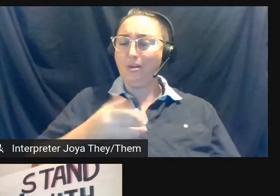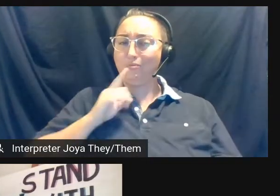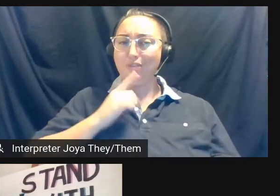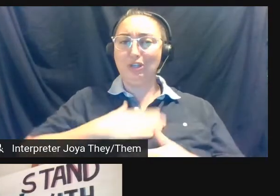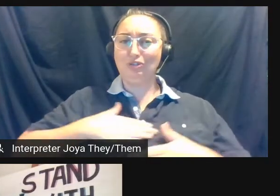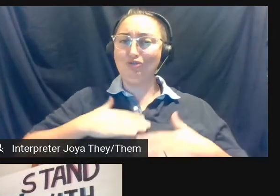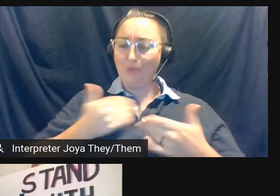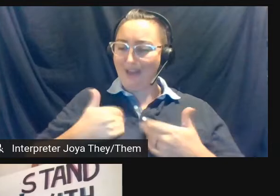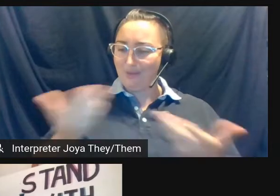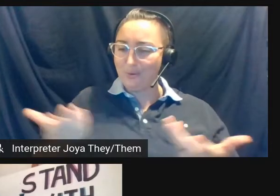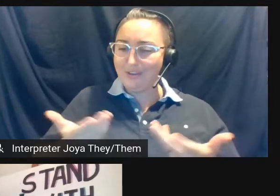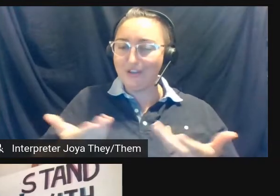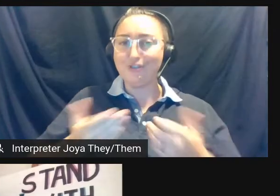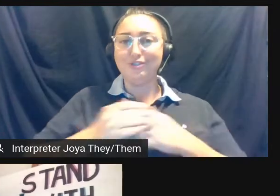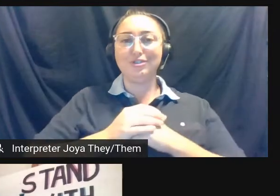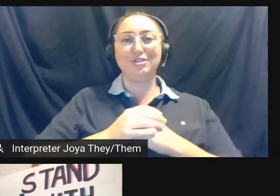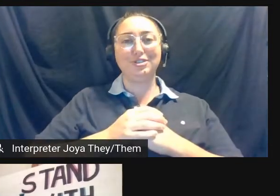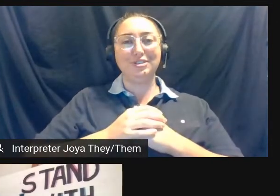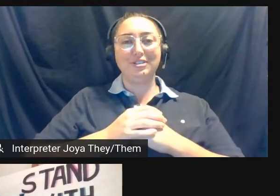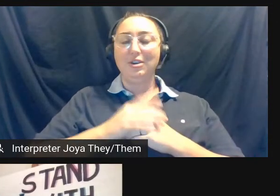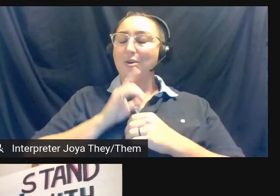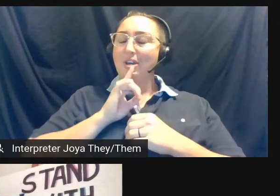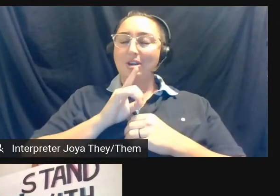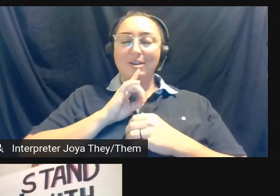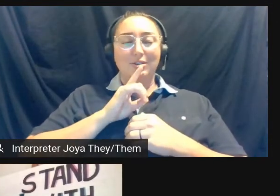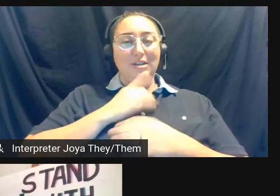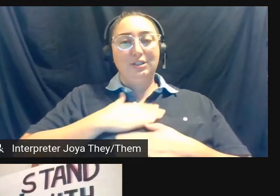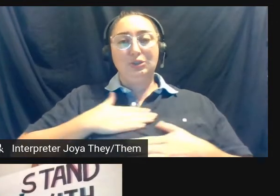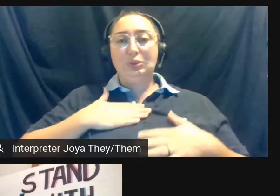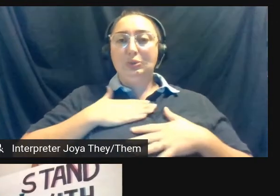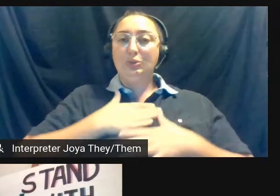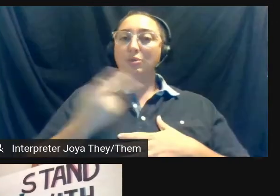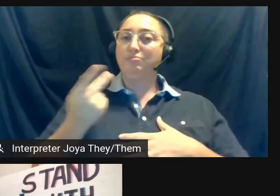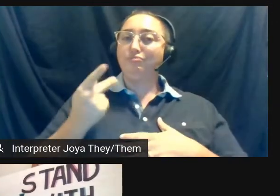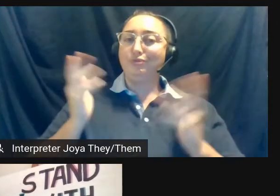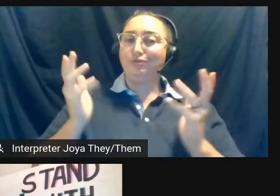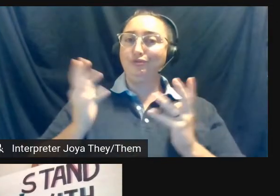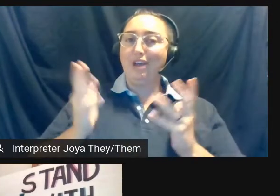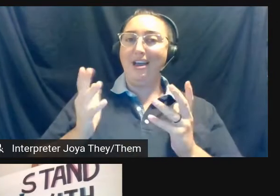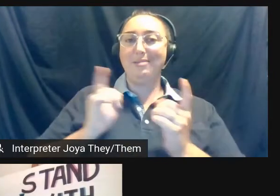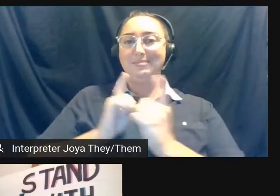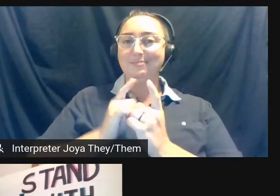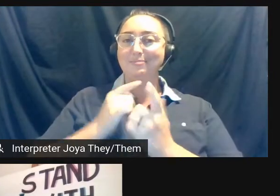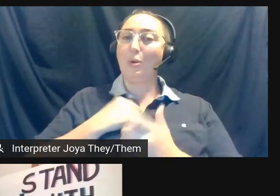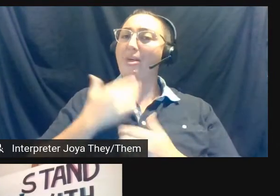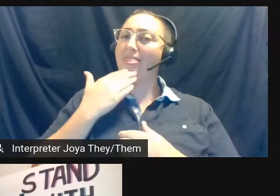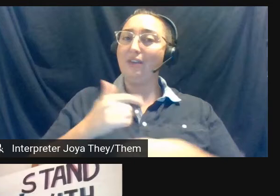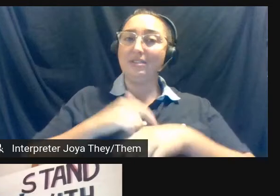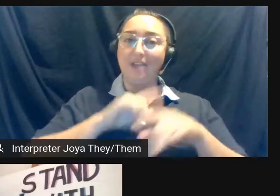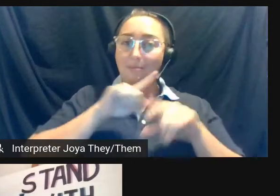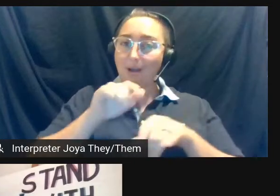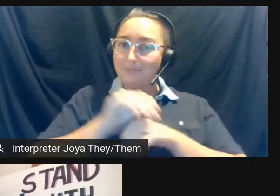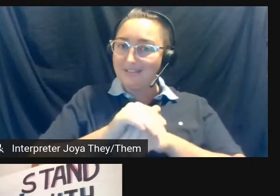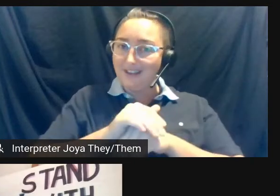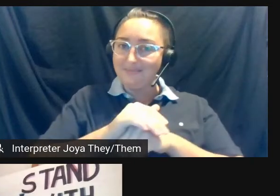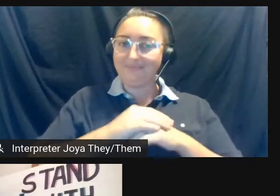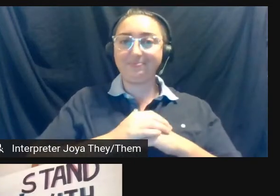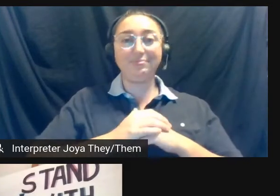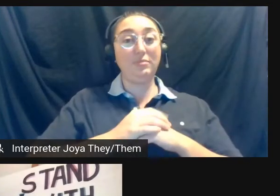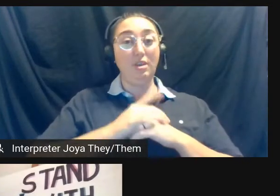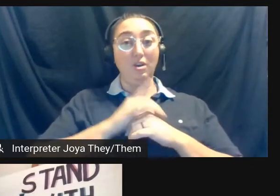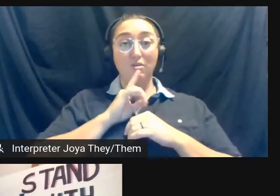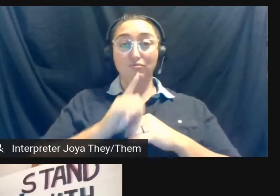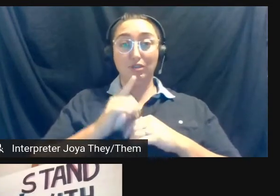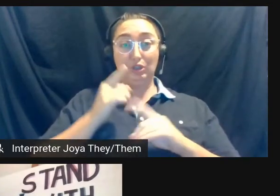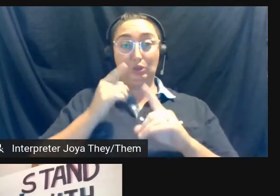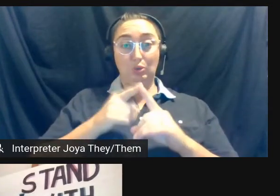to have you here. And I've just thoroughly enjoyed our initial conversation. So thanks for taking the time to do this. And a big shout out to